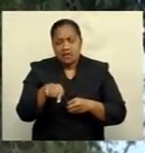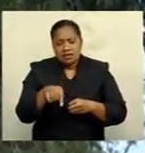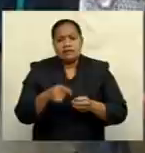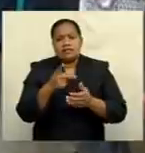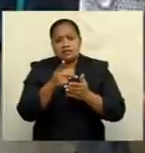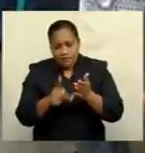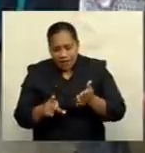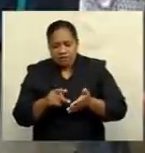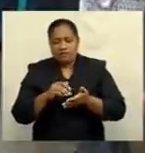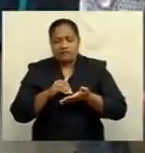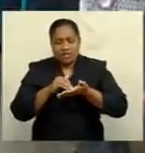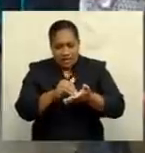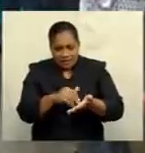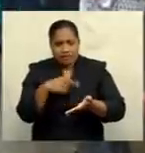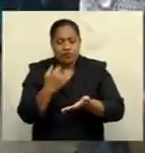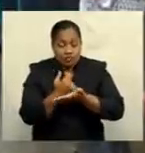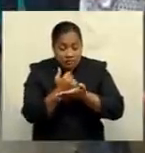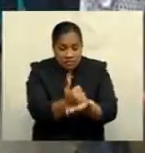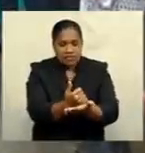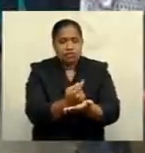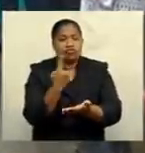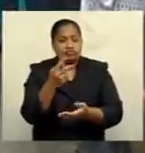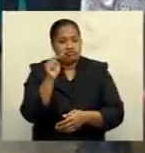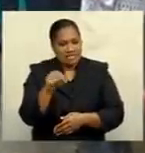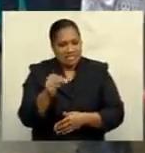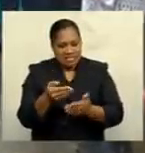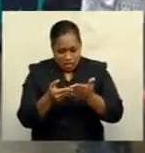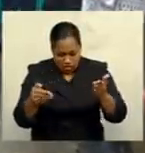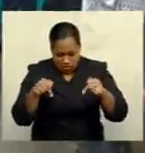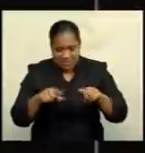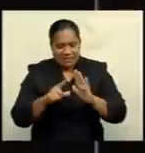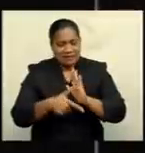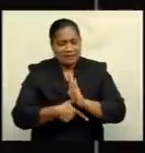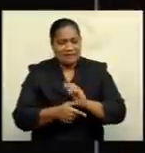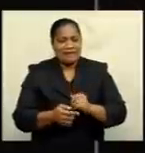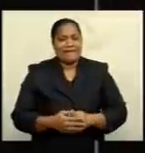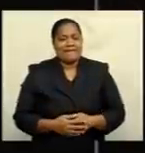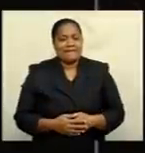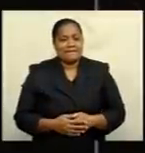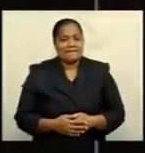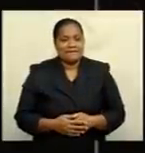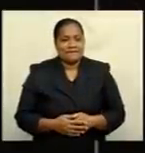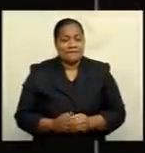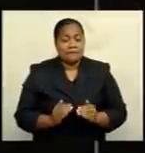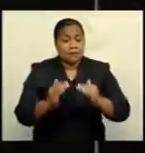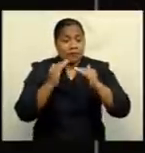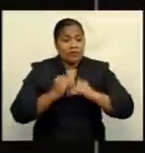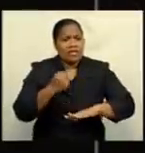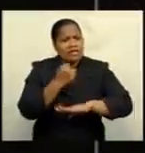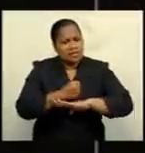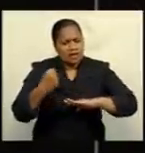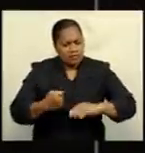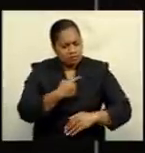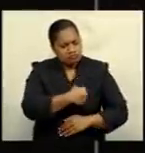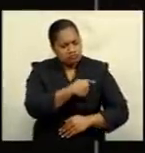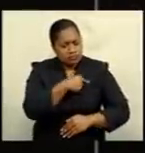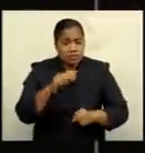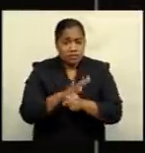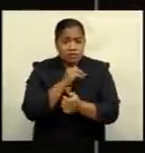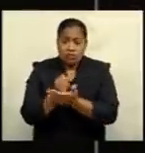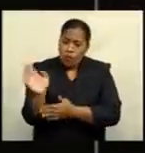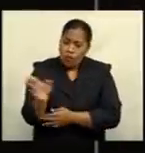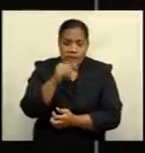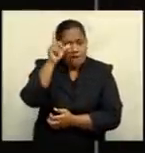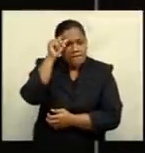in need during this pandemic. Koroyi Tandulala, FBC News. The government is committed to ensuring that every Fijian